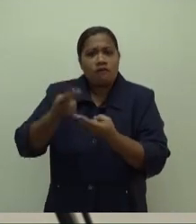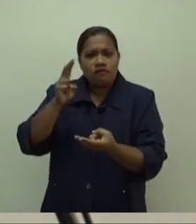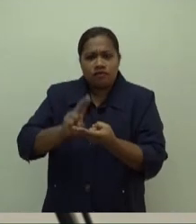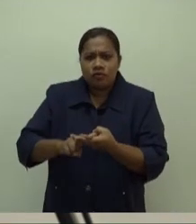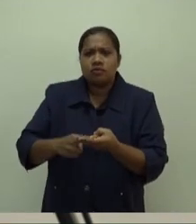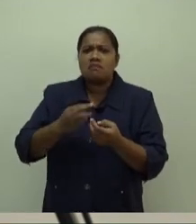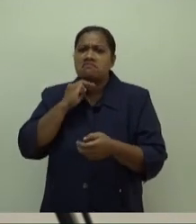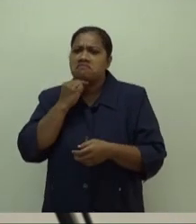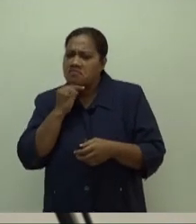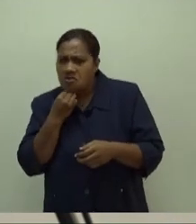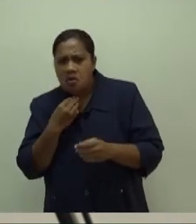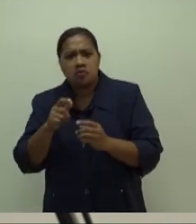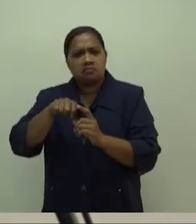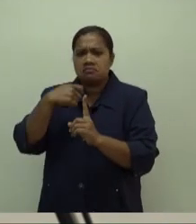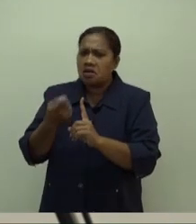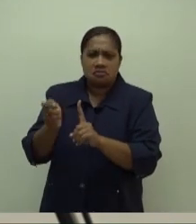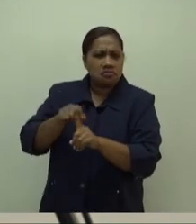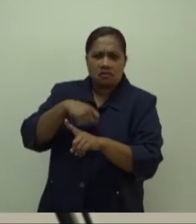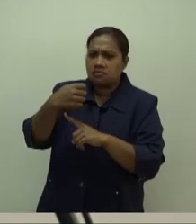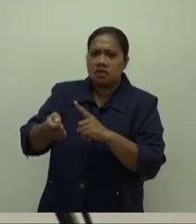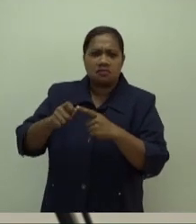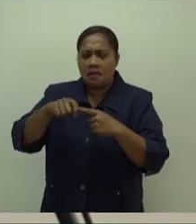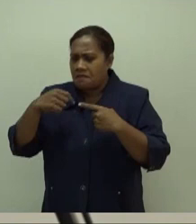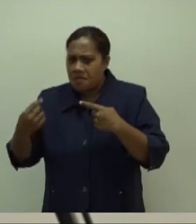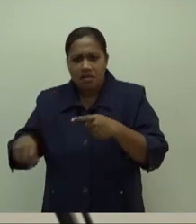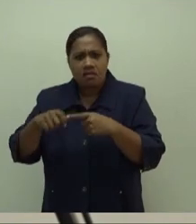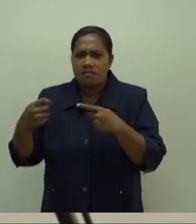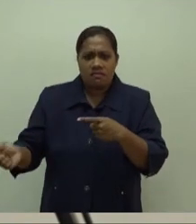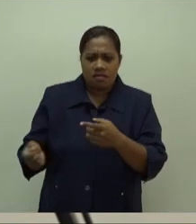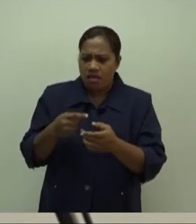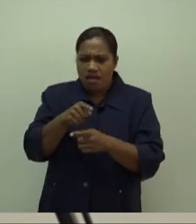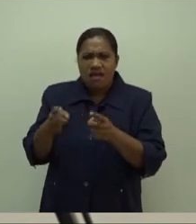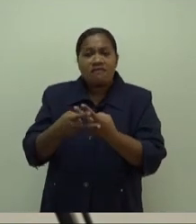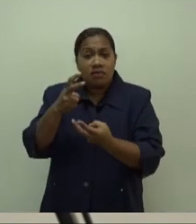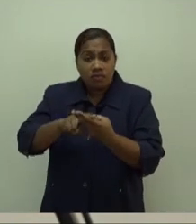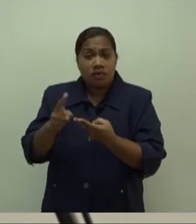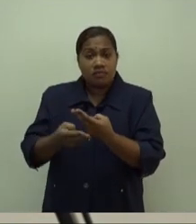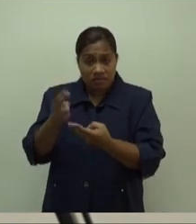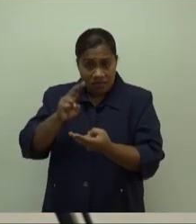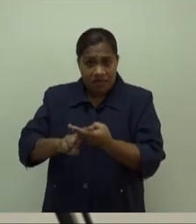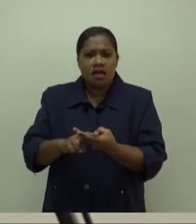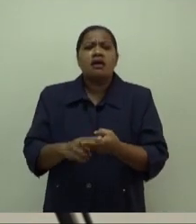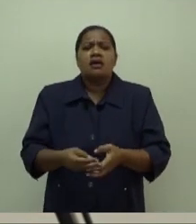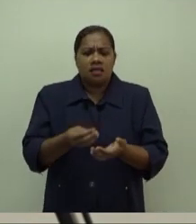cabbage, chowraya, bindi, and bele, to name a few. The nuts that